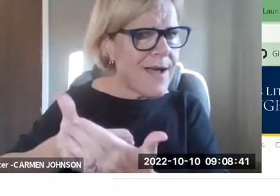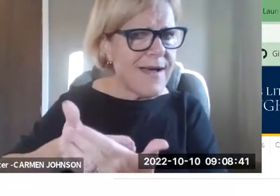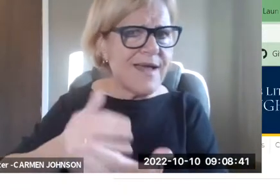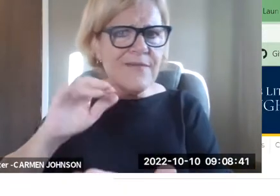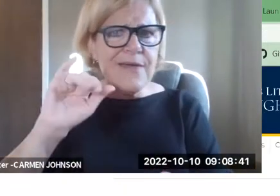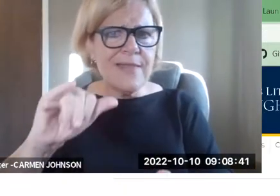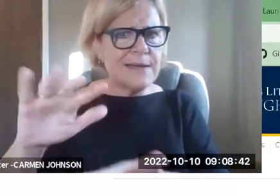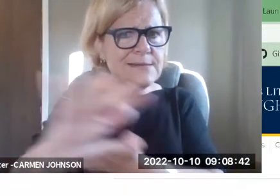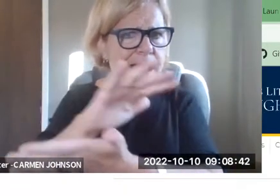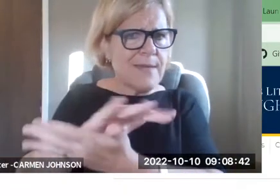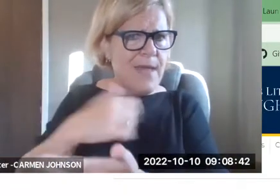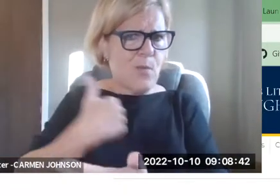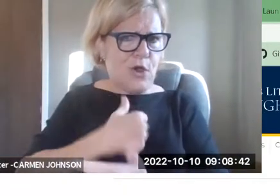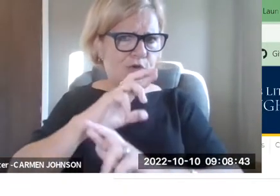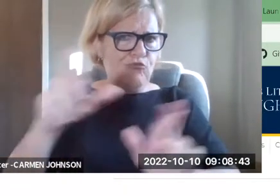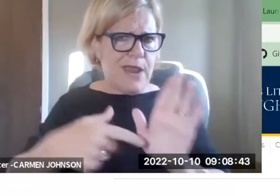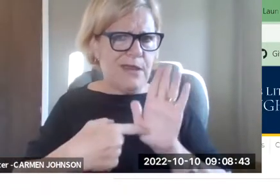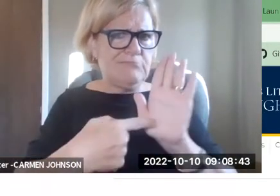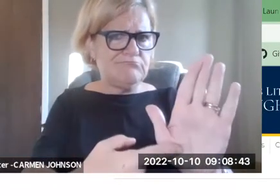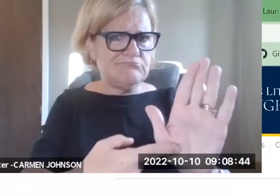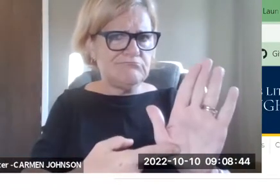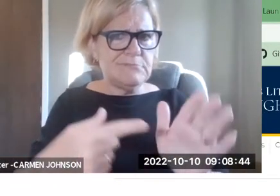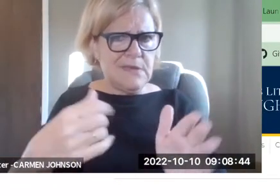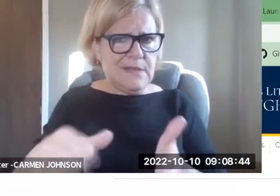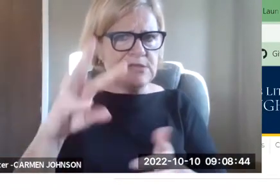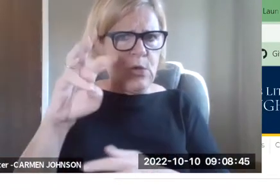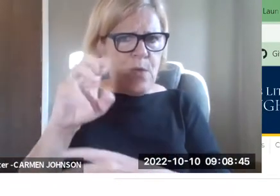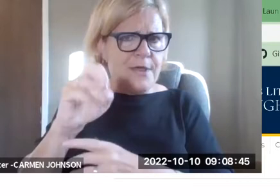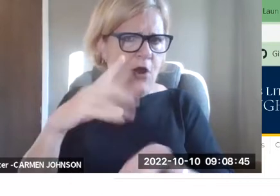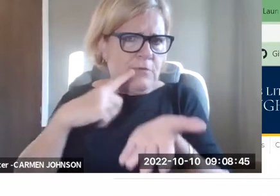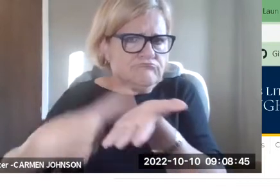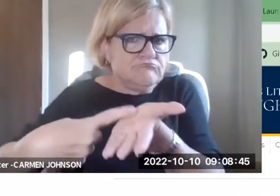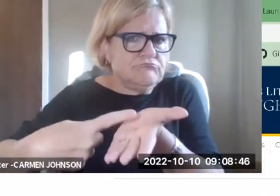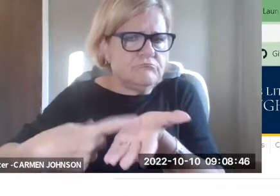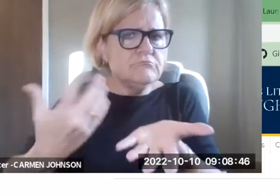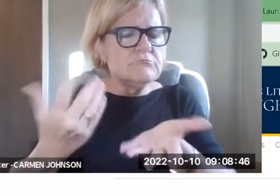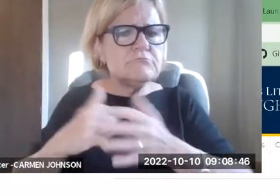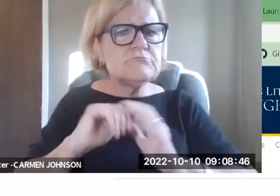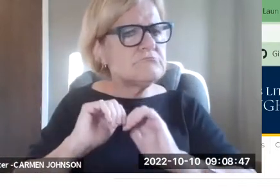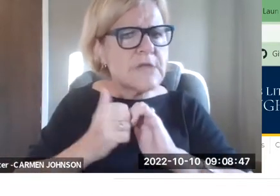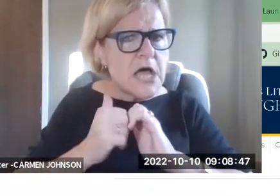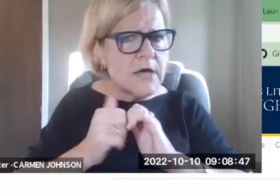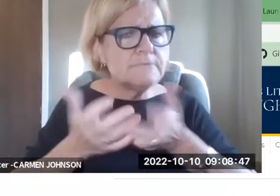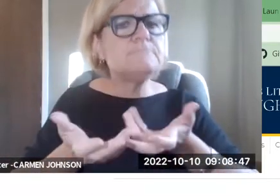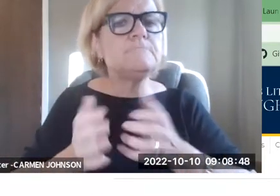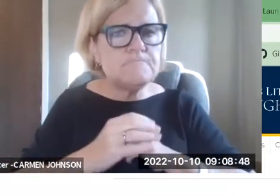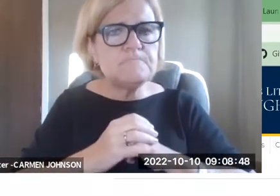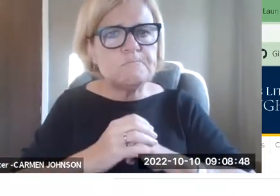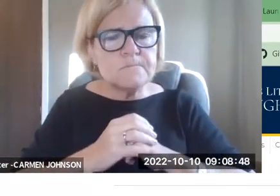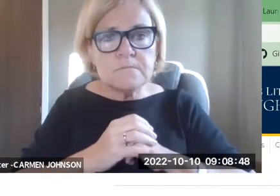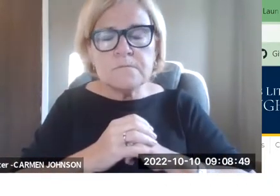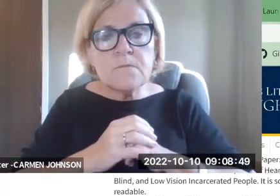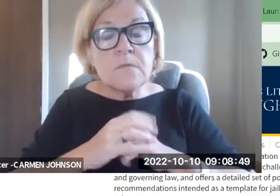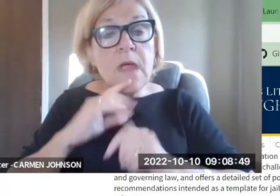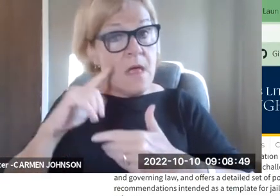show you. The second thing that I wanted to show you was just to talk about how did we arrive at the document that we're about to spend the